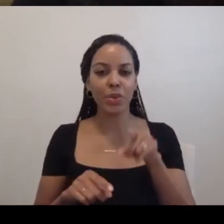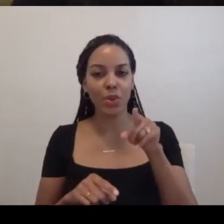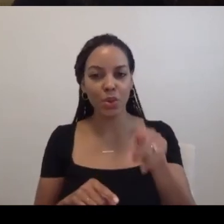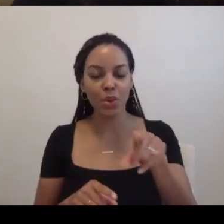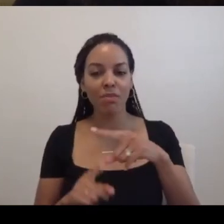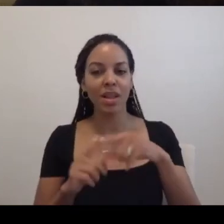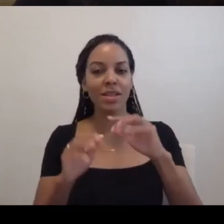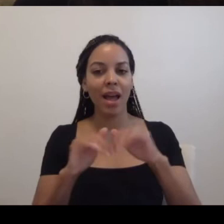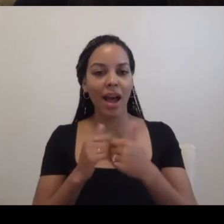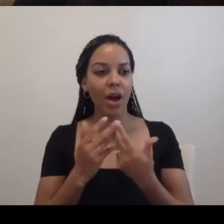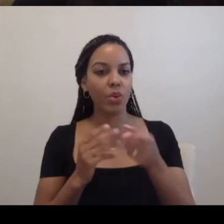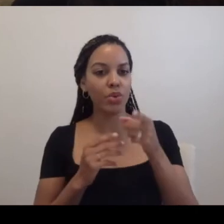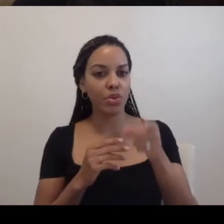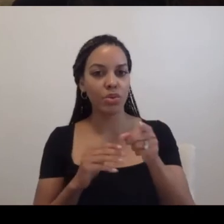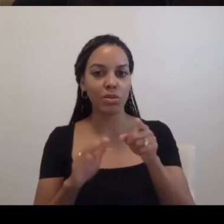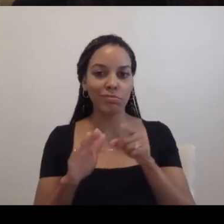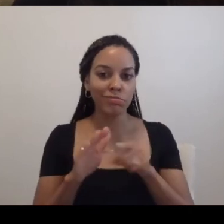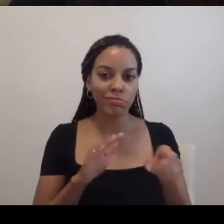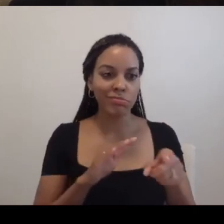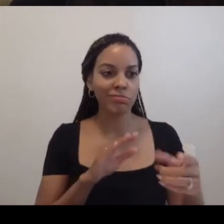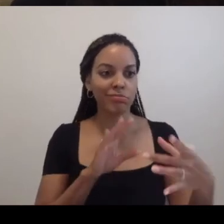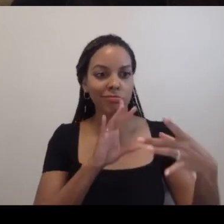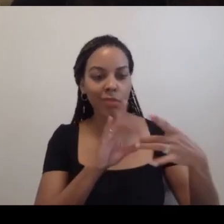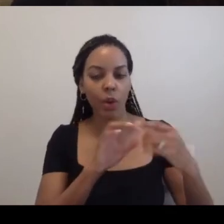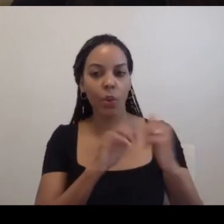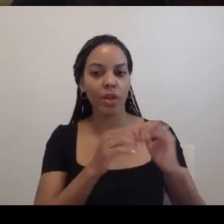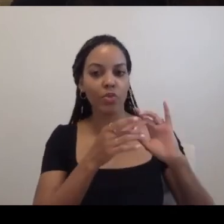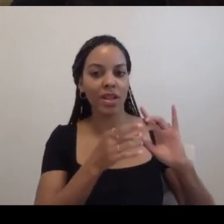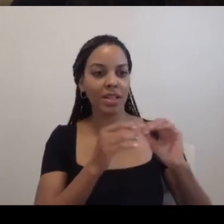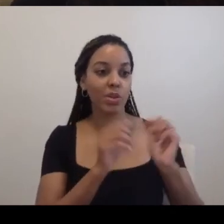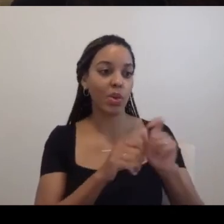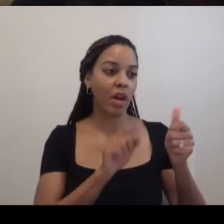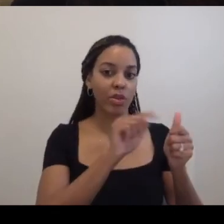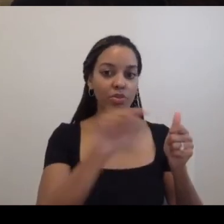navigate your relations with, with the others, with, with, yeah.